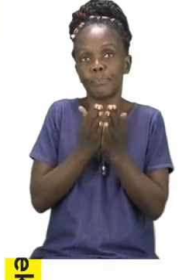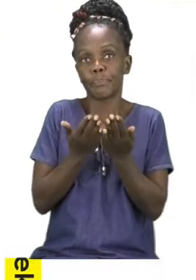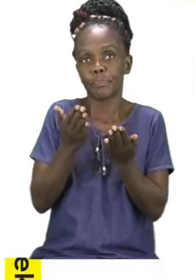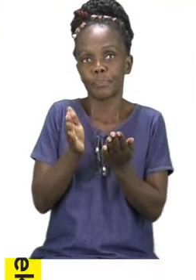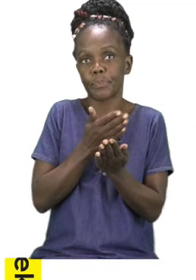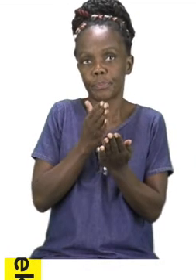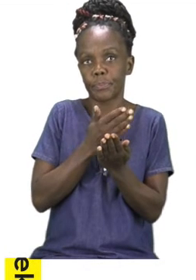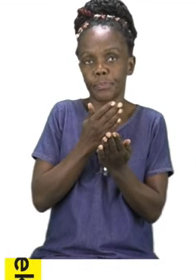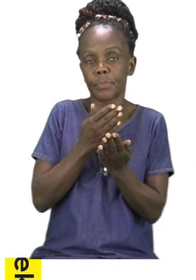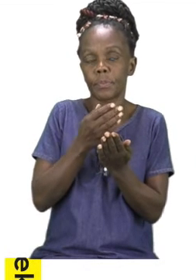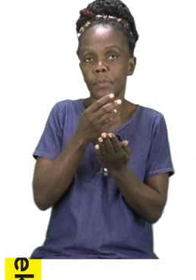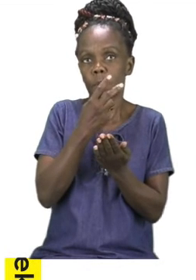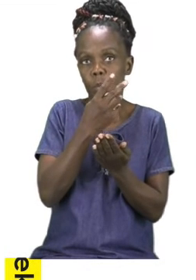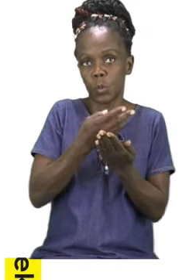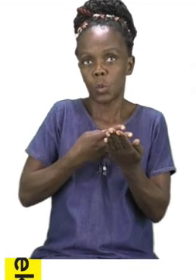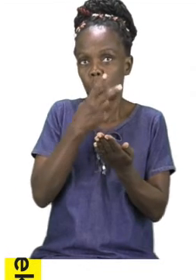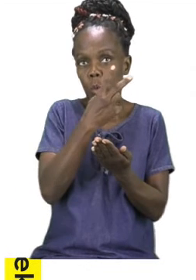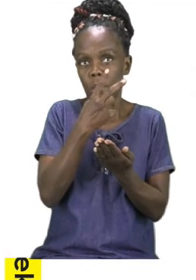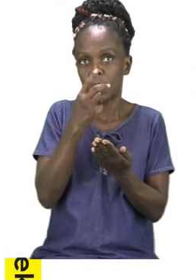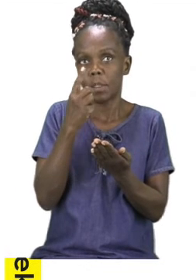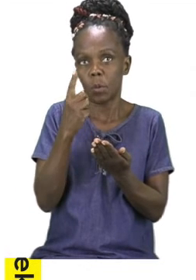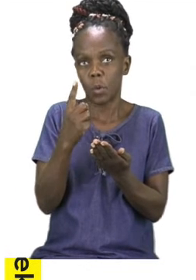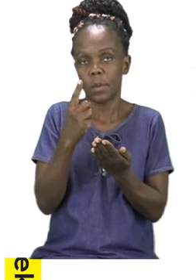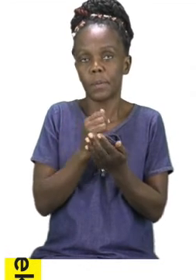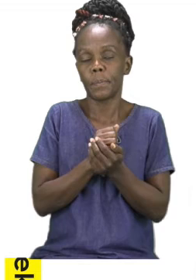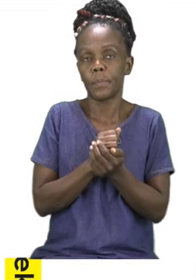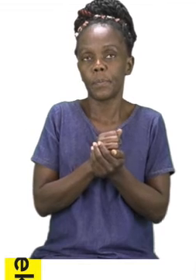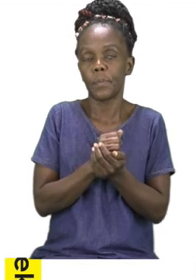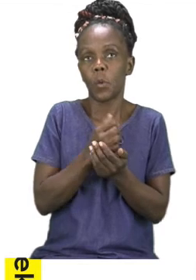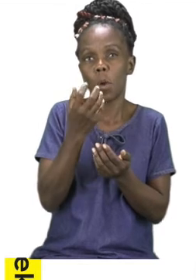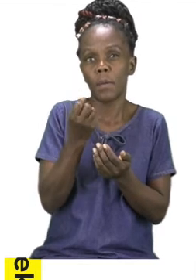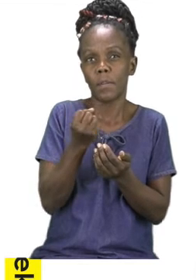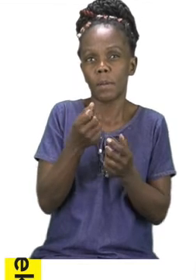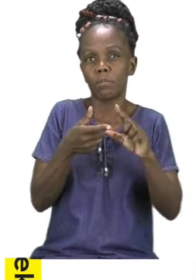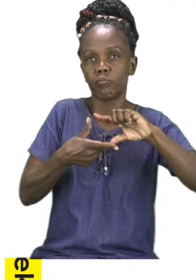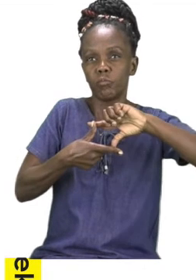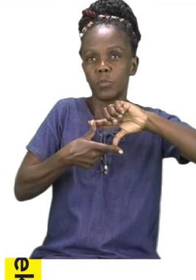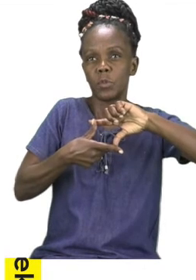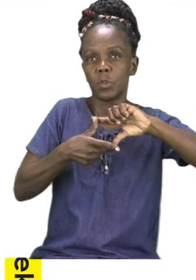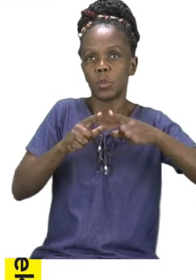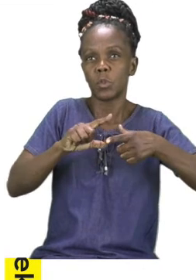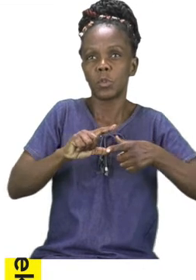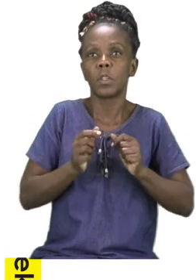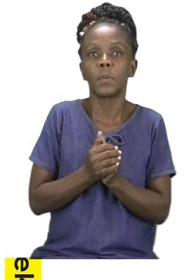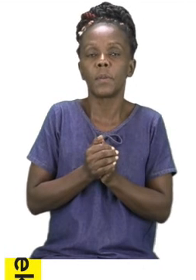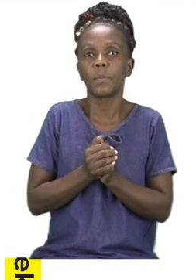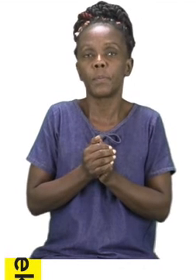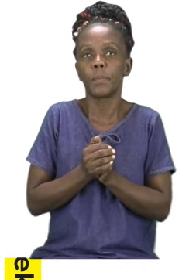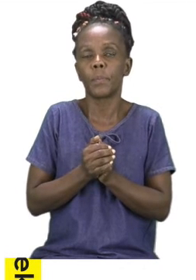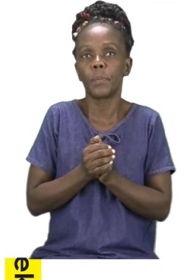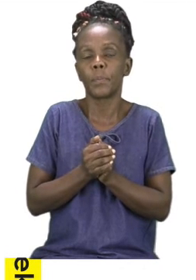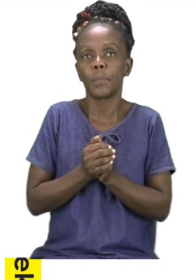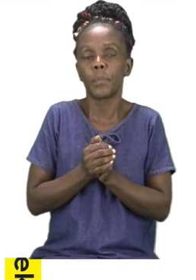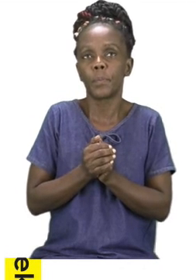On page 21, we have some shapes. Now we are going to repeat the